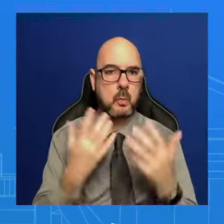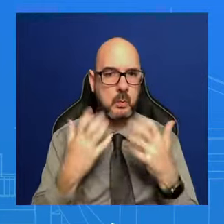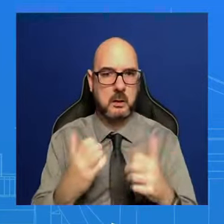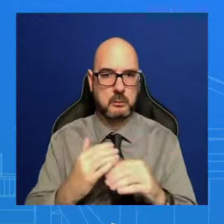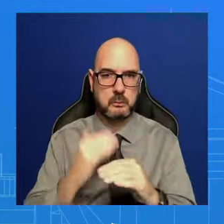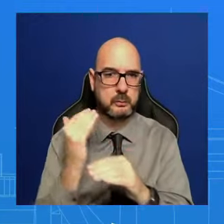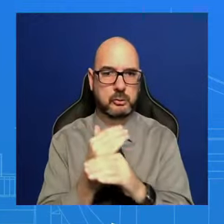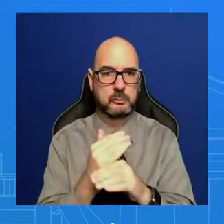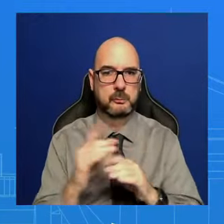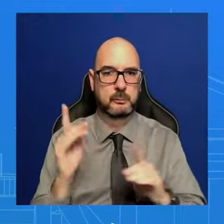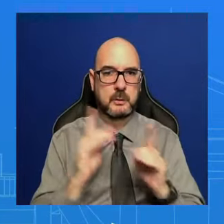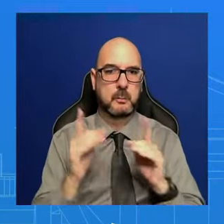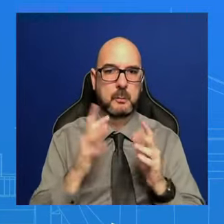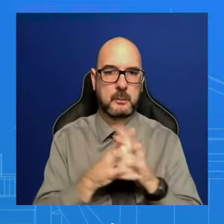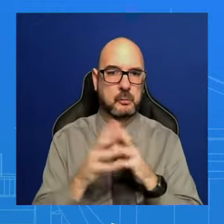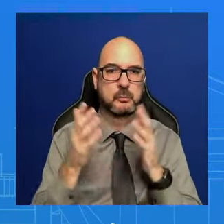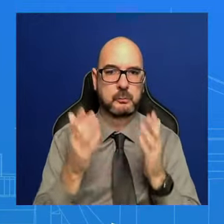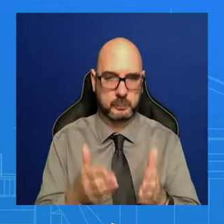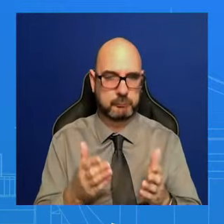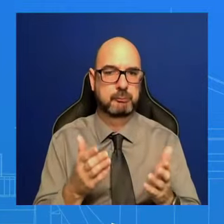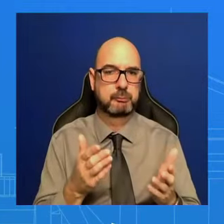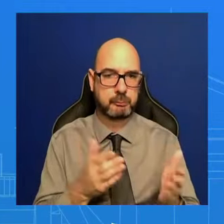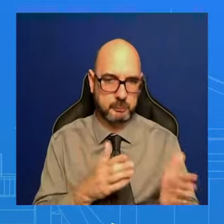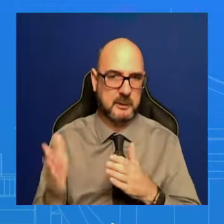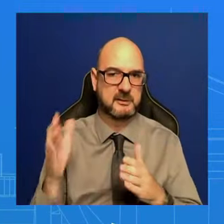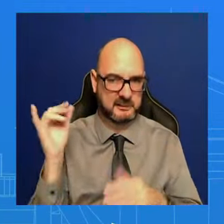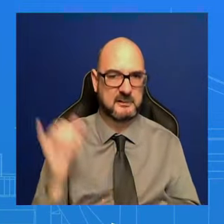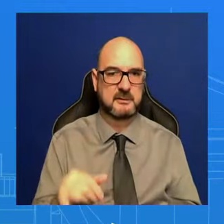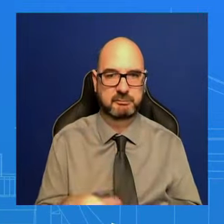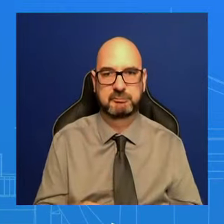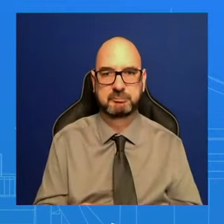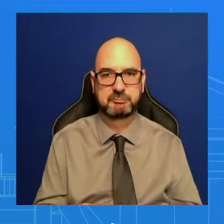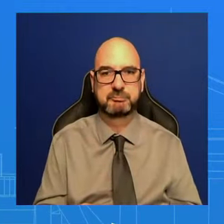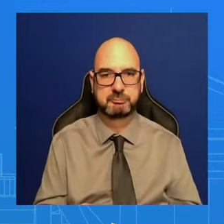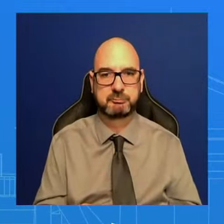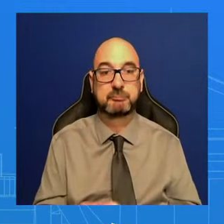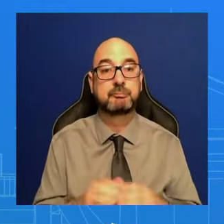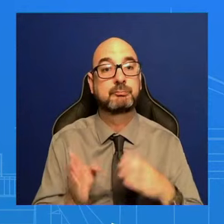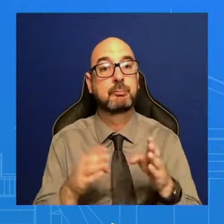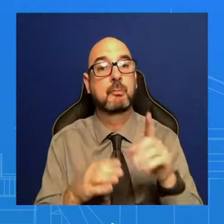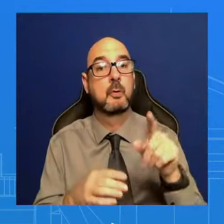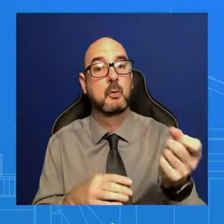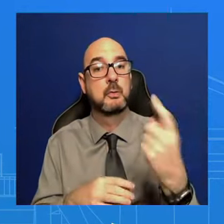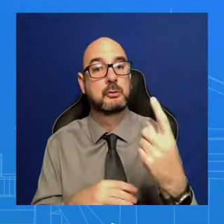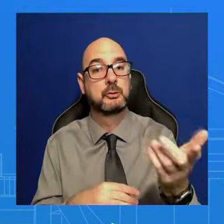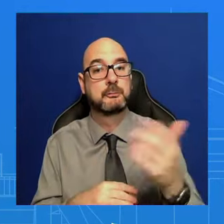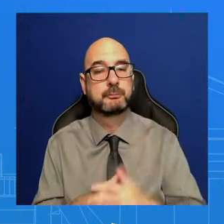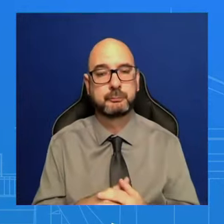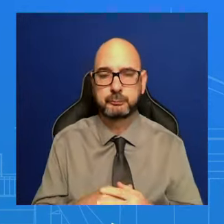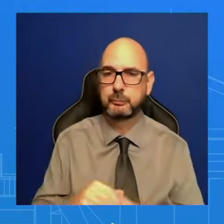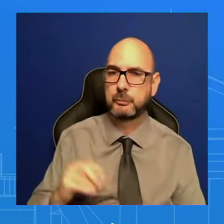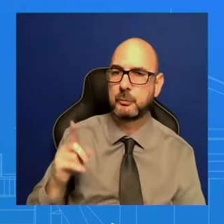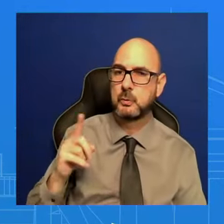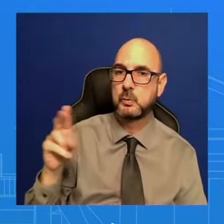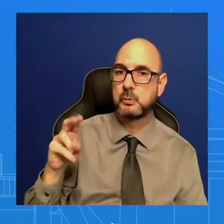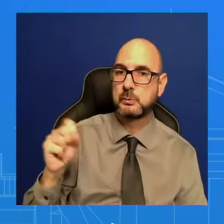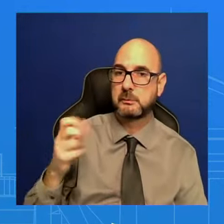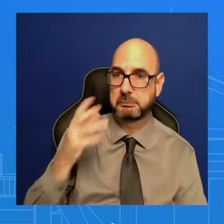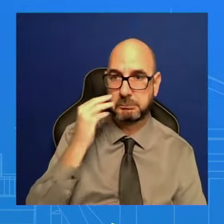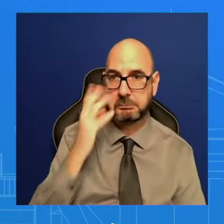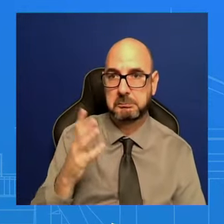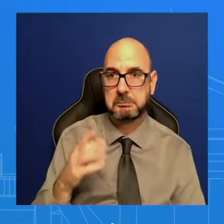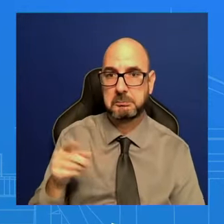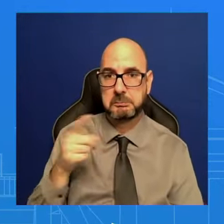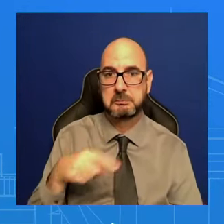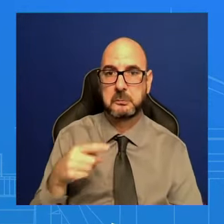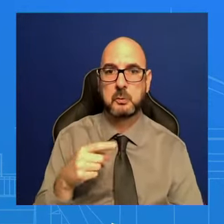I've got time. The Thanks, Karine. My colleague reported that U.S. told members of Congress in a recent classified briefing that the U.S. has quietly approved and